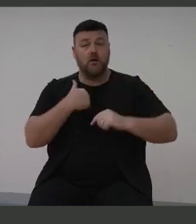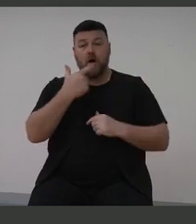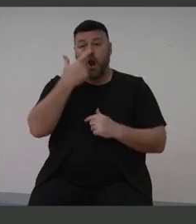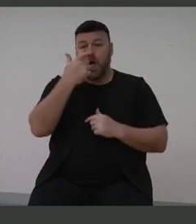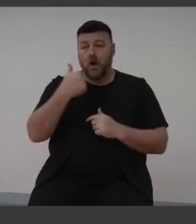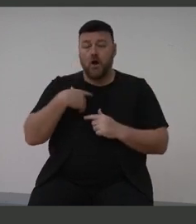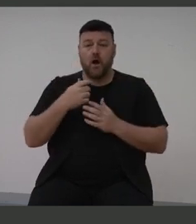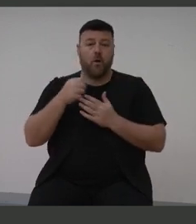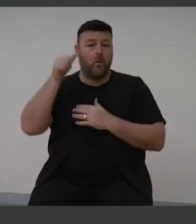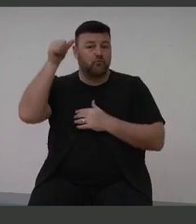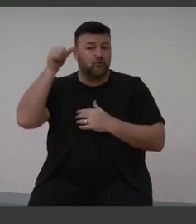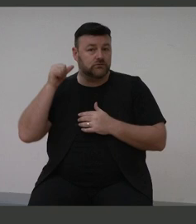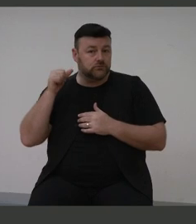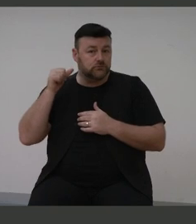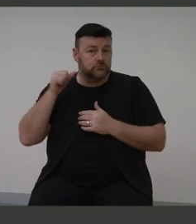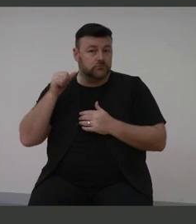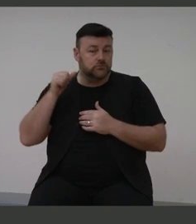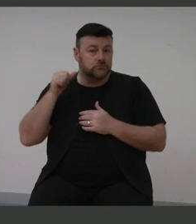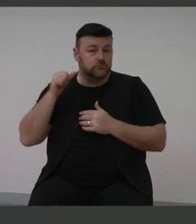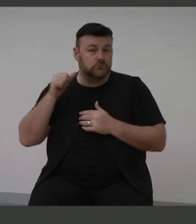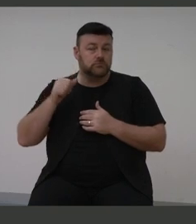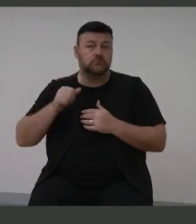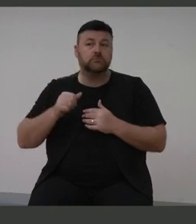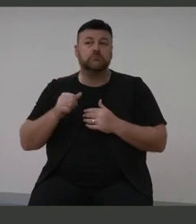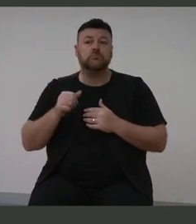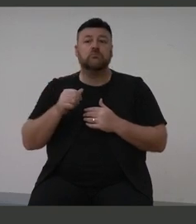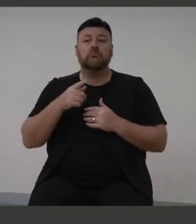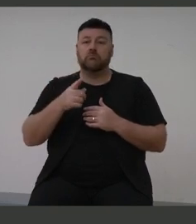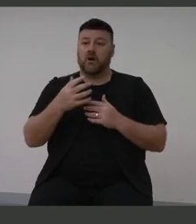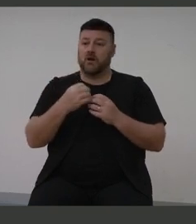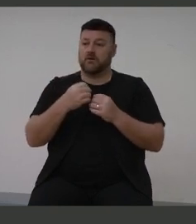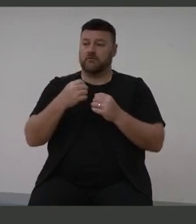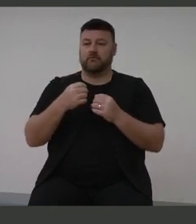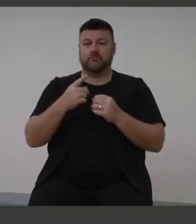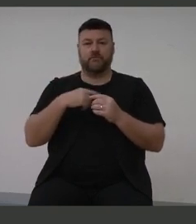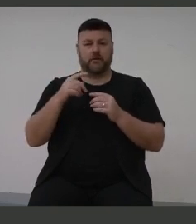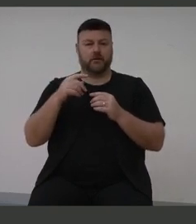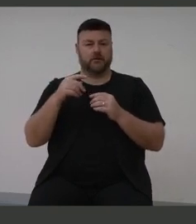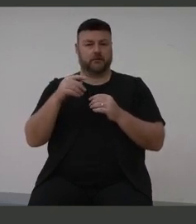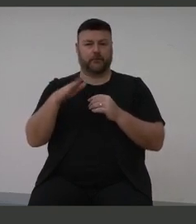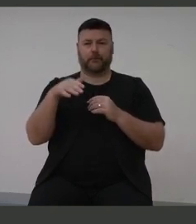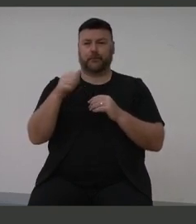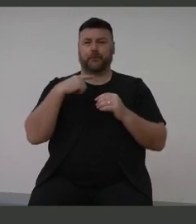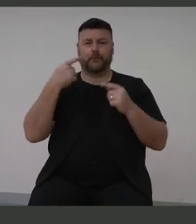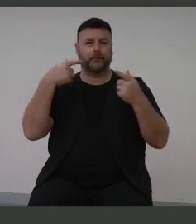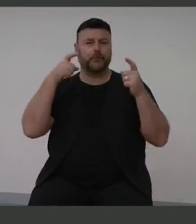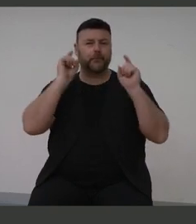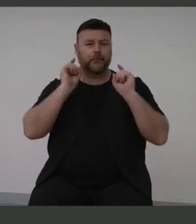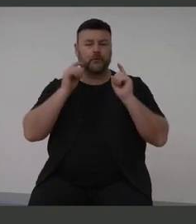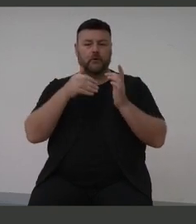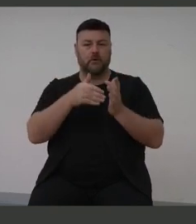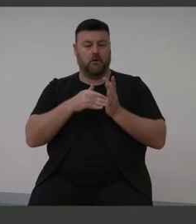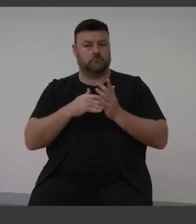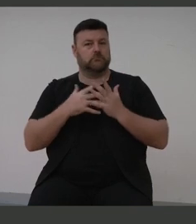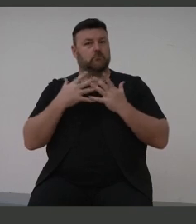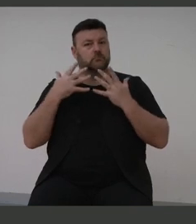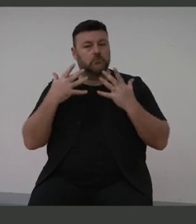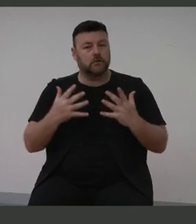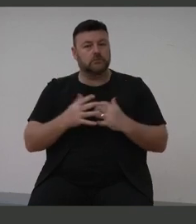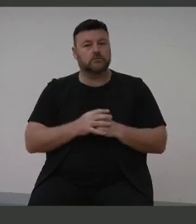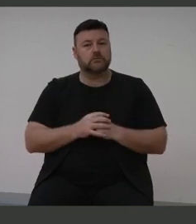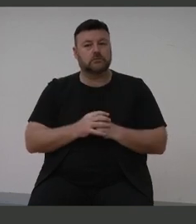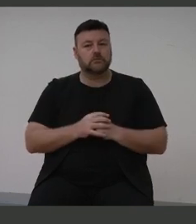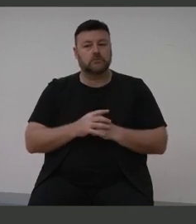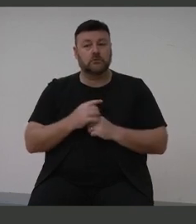operations and very efficient and modern hearing aids have helped me greatly. And I think it's very